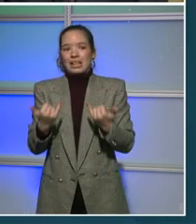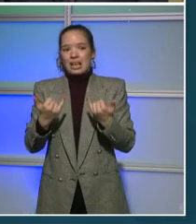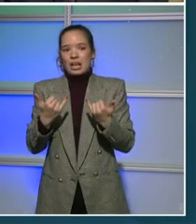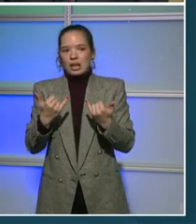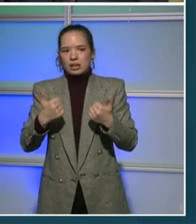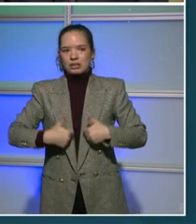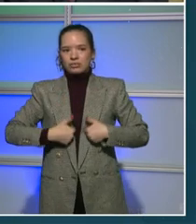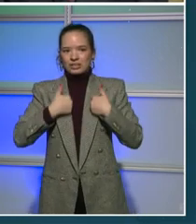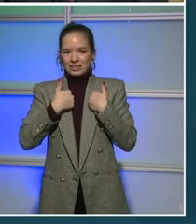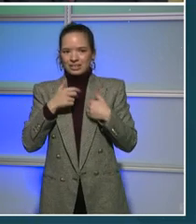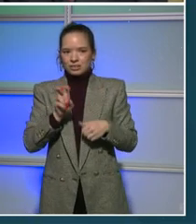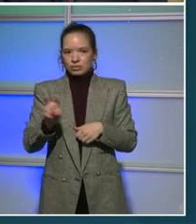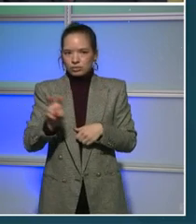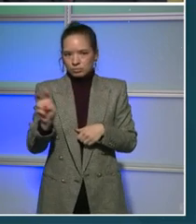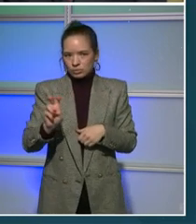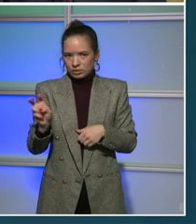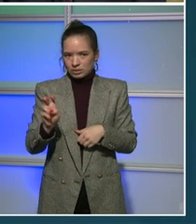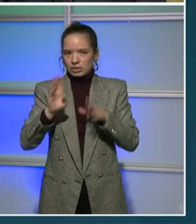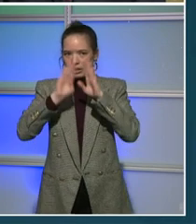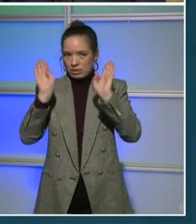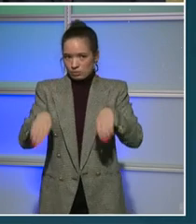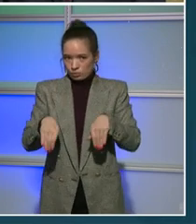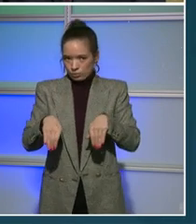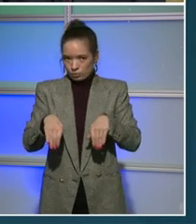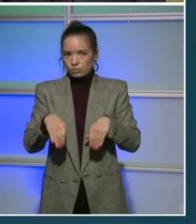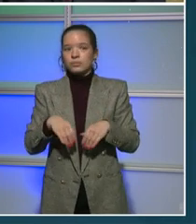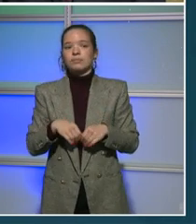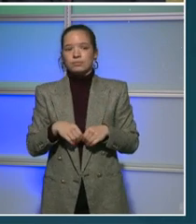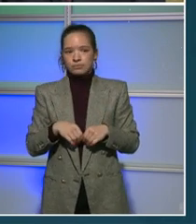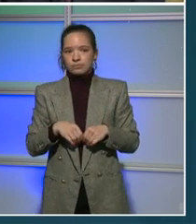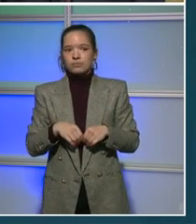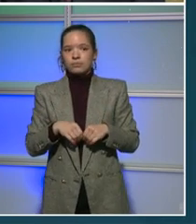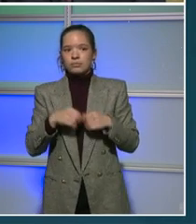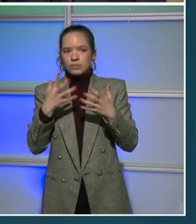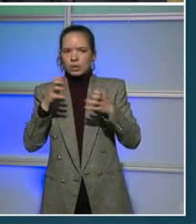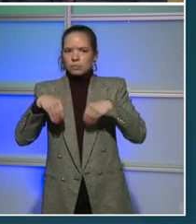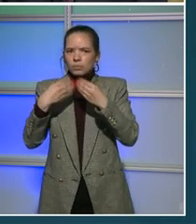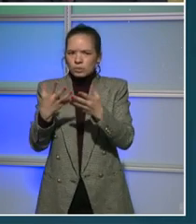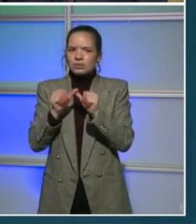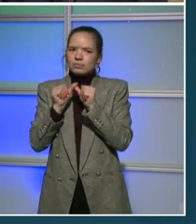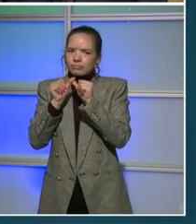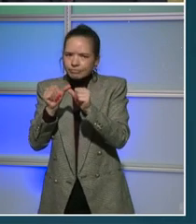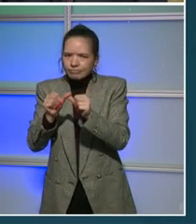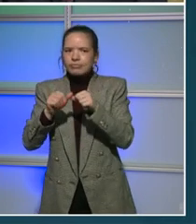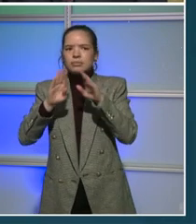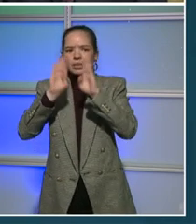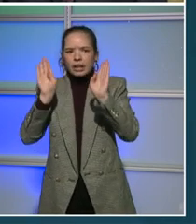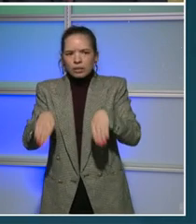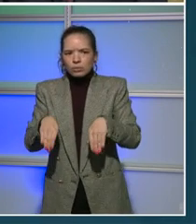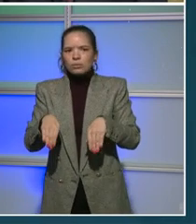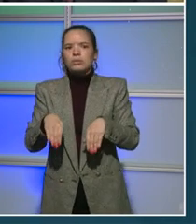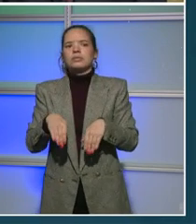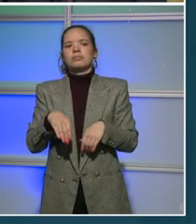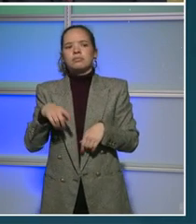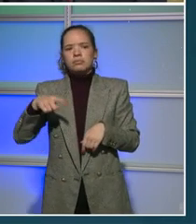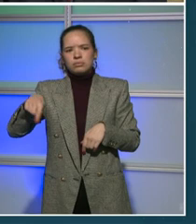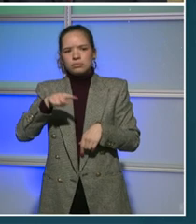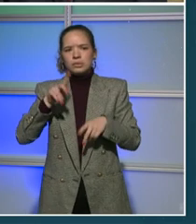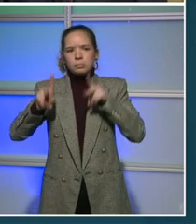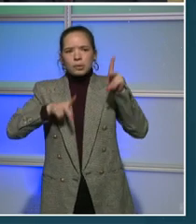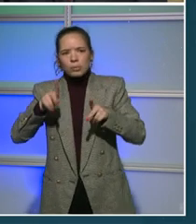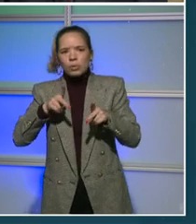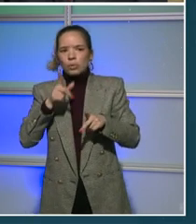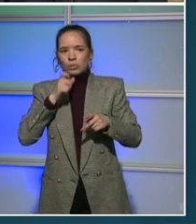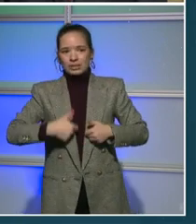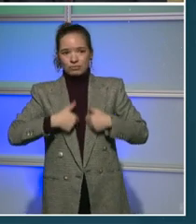Funding for housing vouchers that can be used by single adults and families to move from tented encampments on the streets and